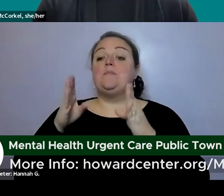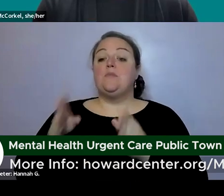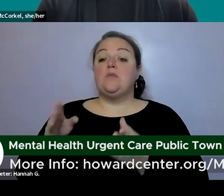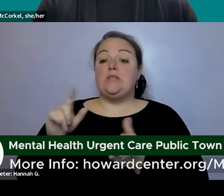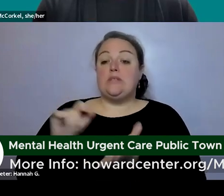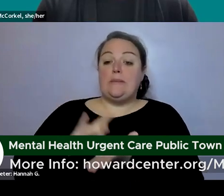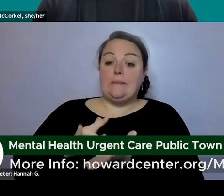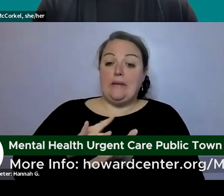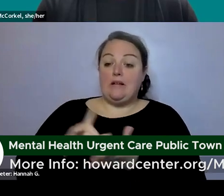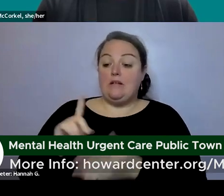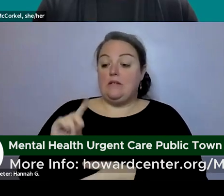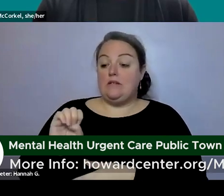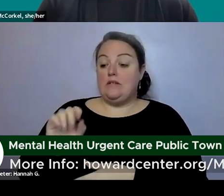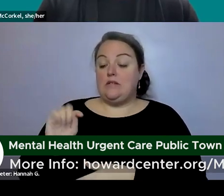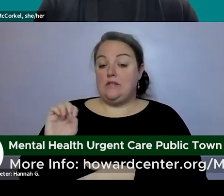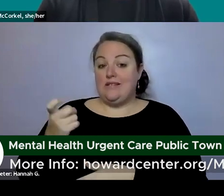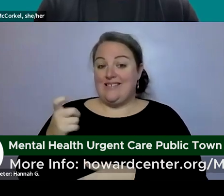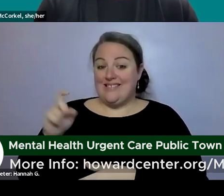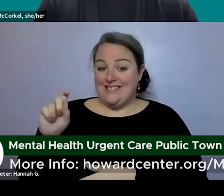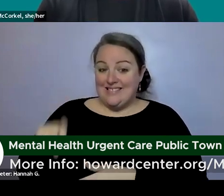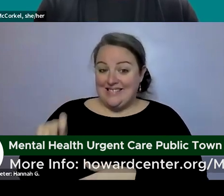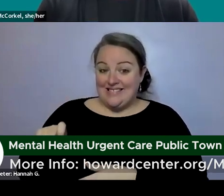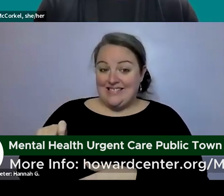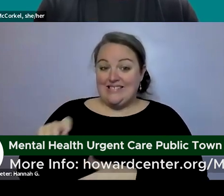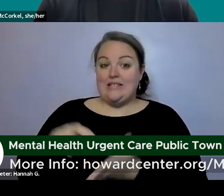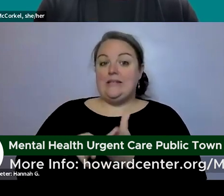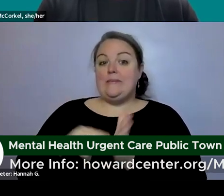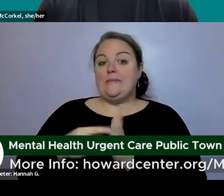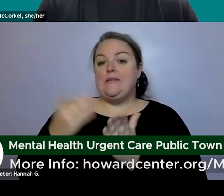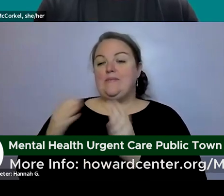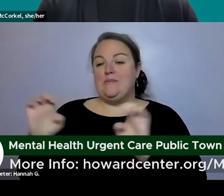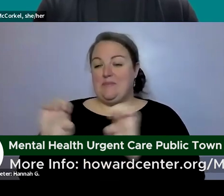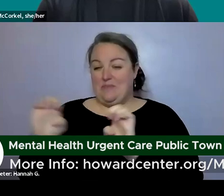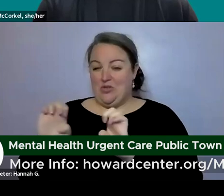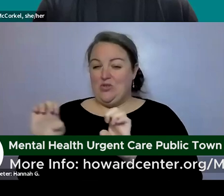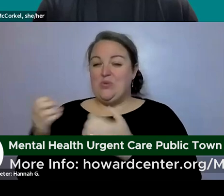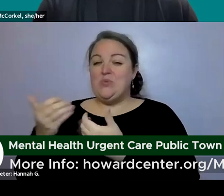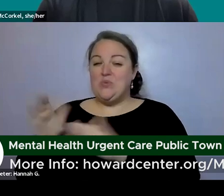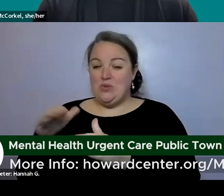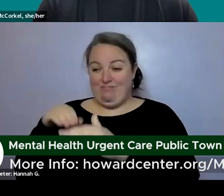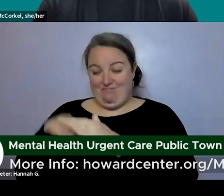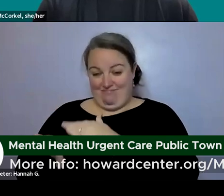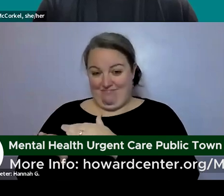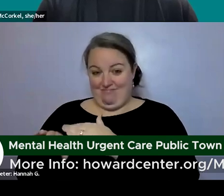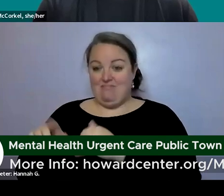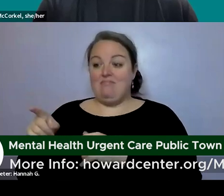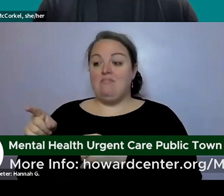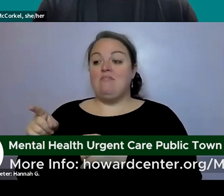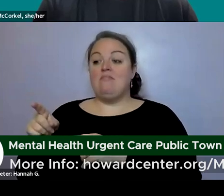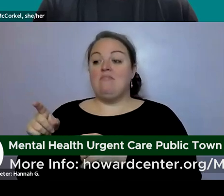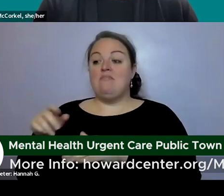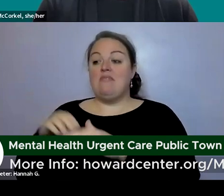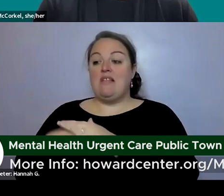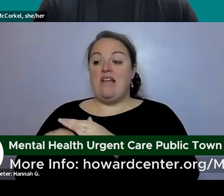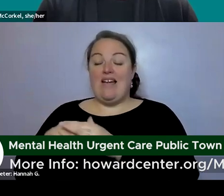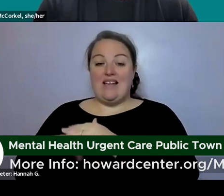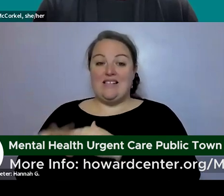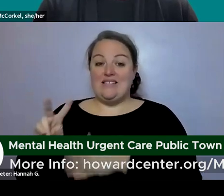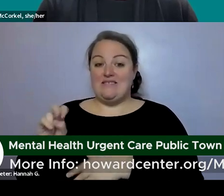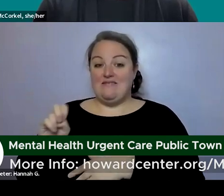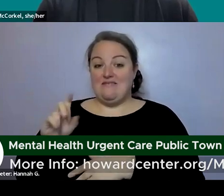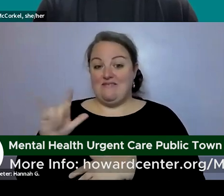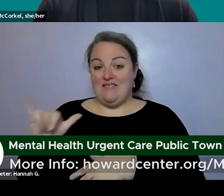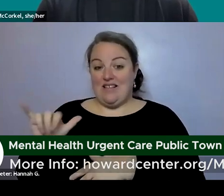medical detox they might need to access the emergency department they potentially could access valley vista or